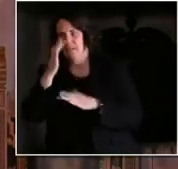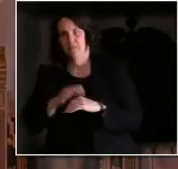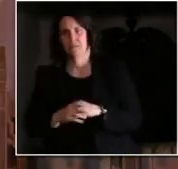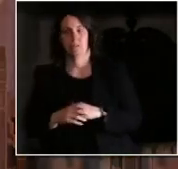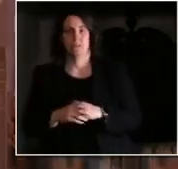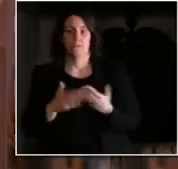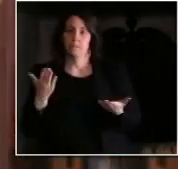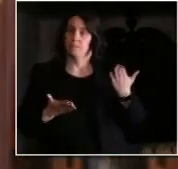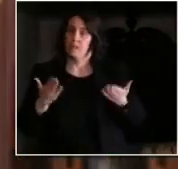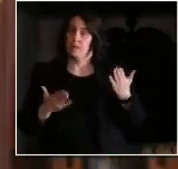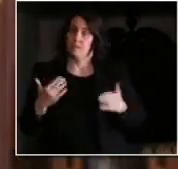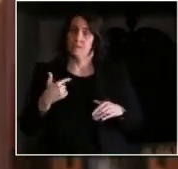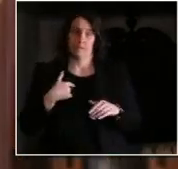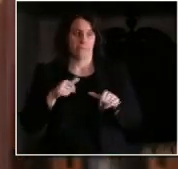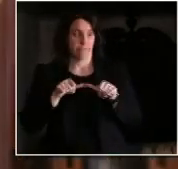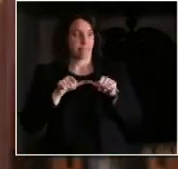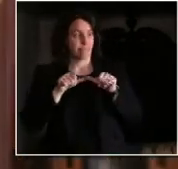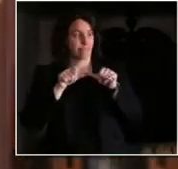exactly right.